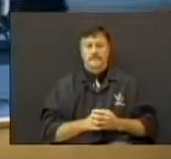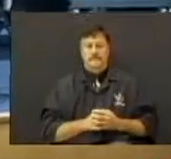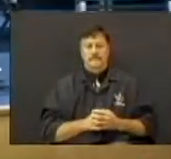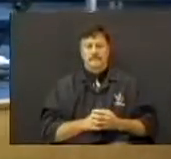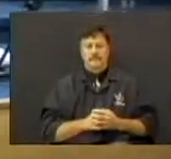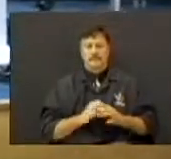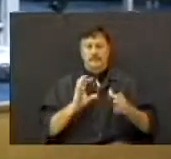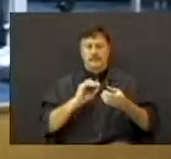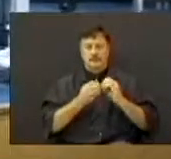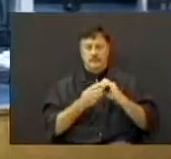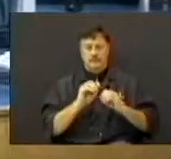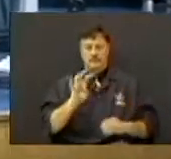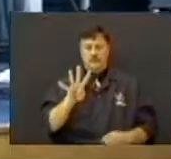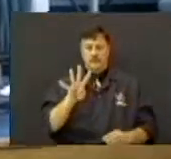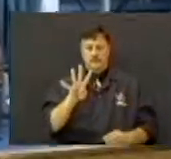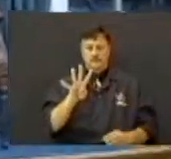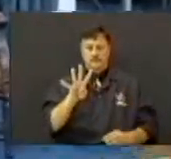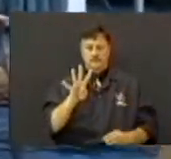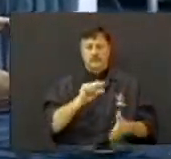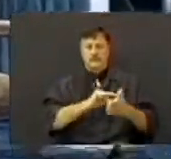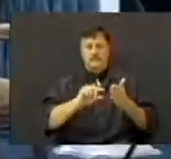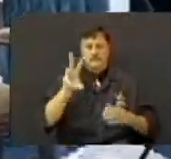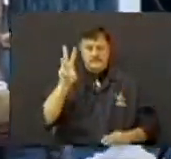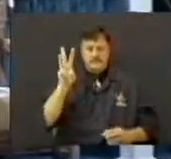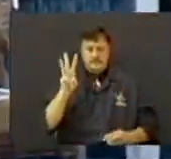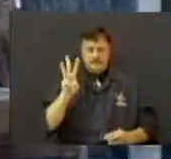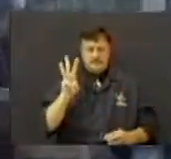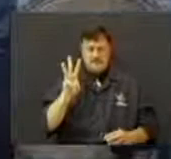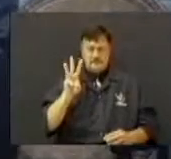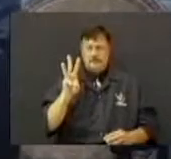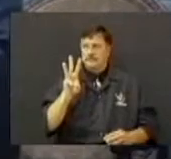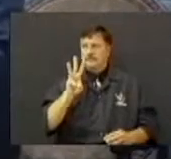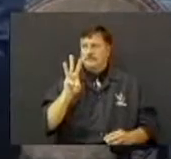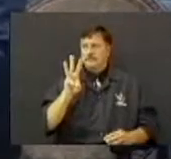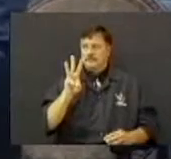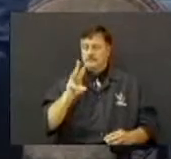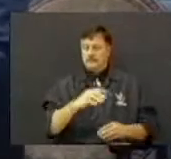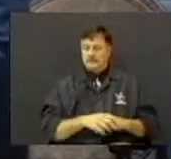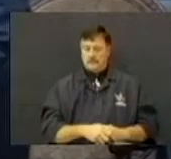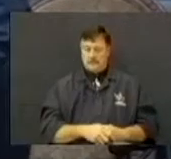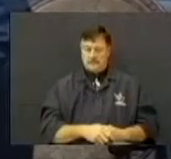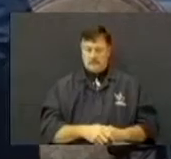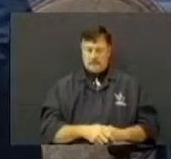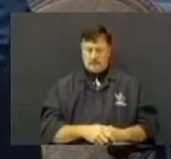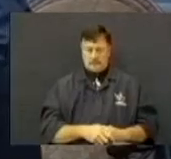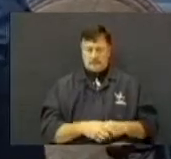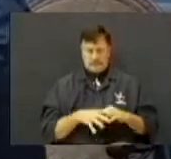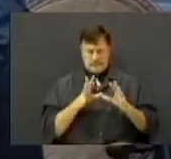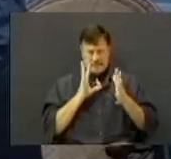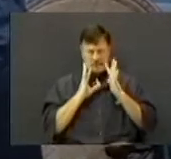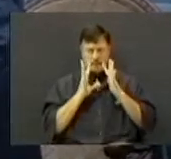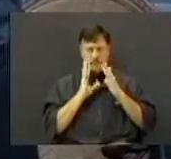Number four. Verse six. Boy, I'm going to really spend a minute on this one.